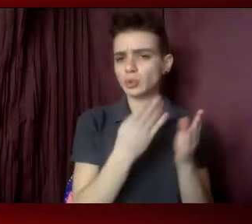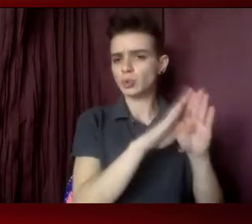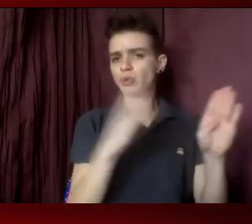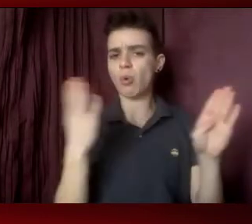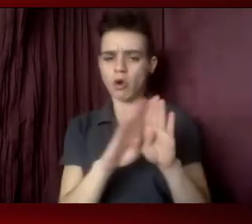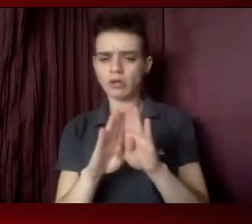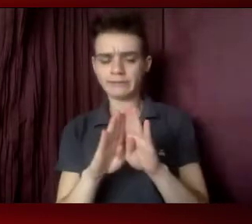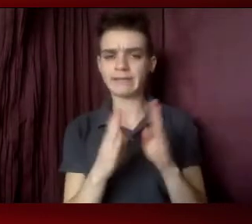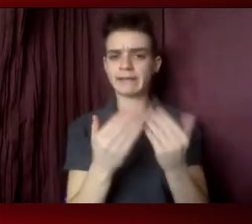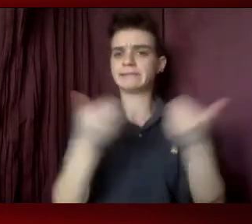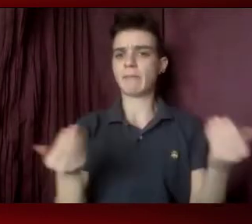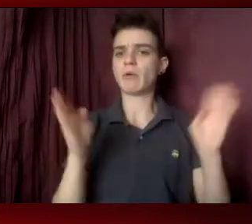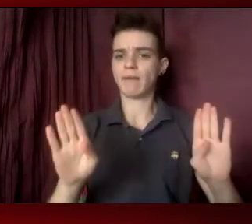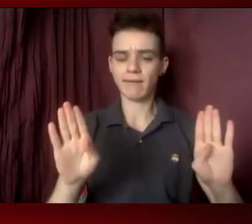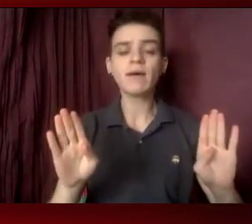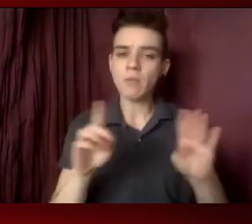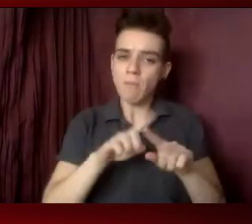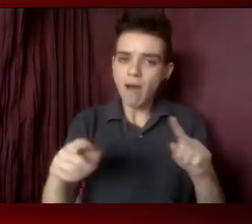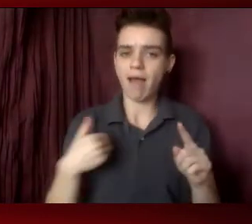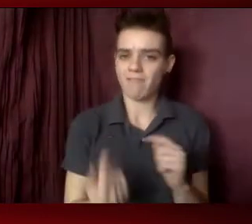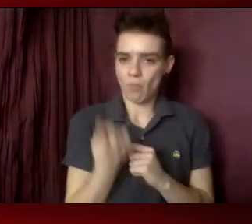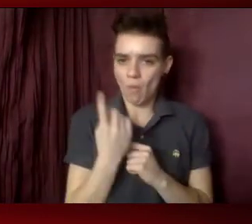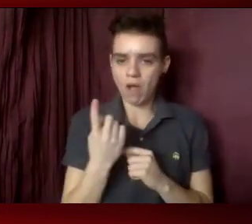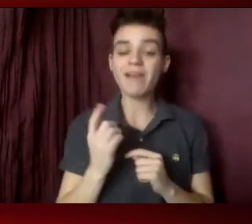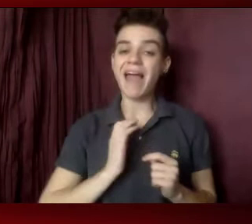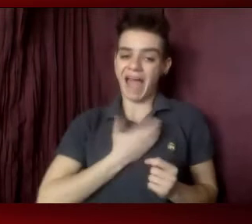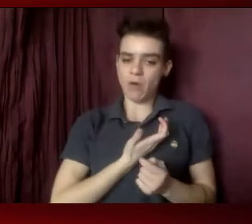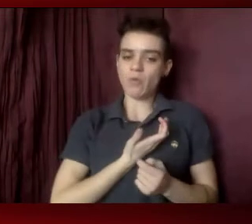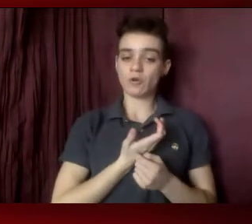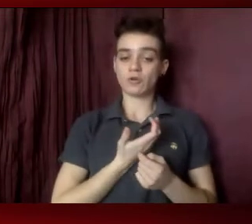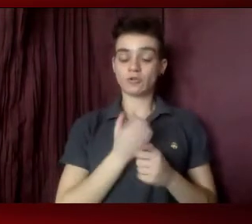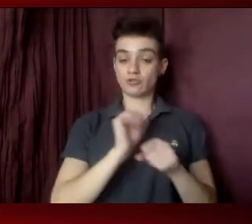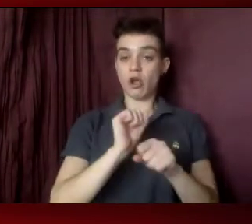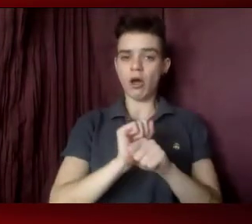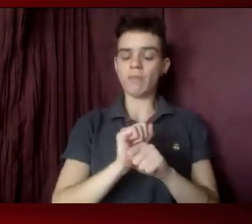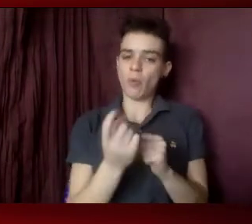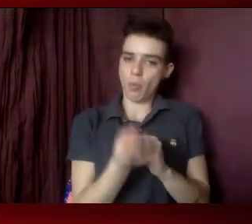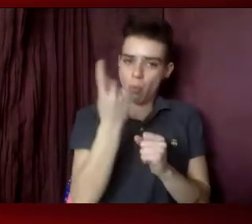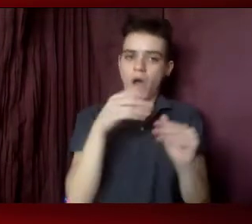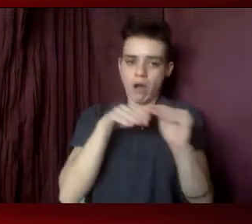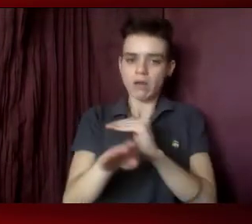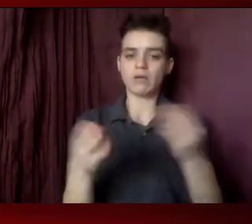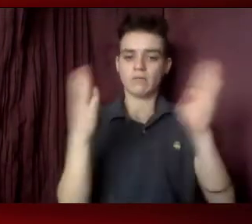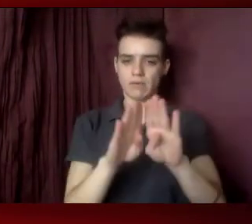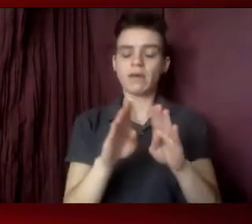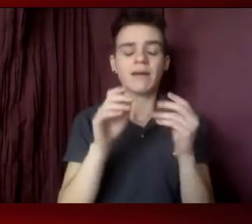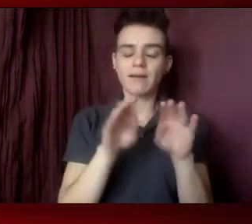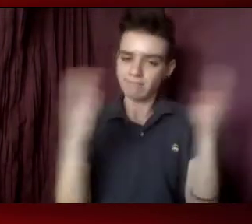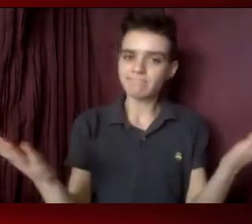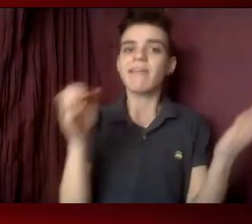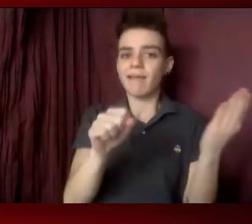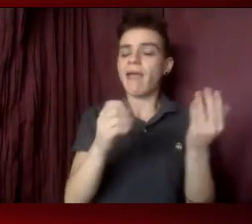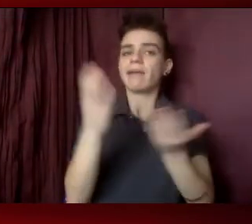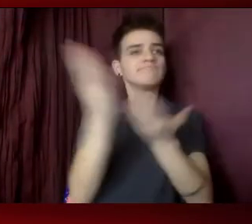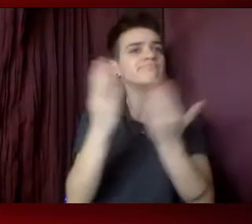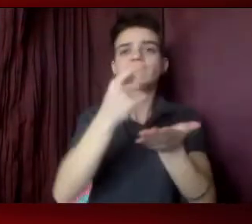and another for those who could benefit from PrEP. But our job is to bring one door together so we can treat people and service people rather than